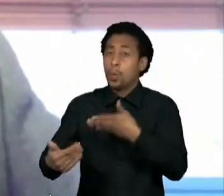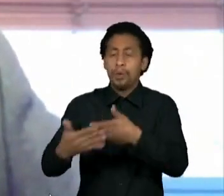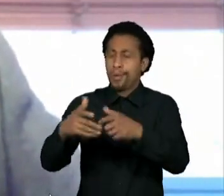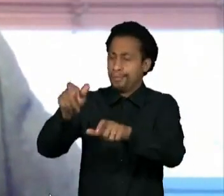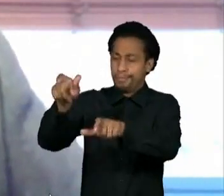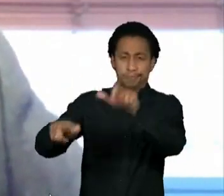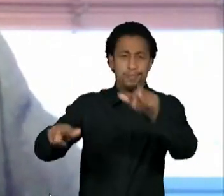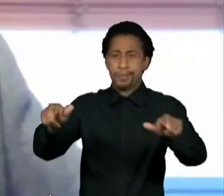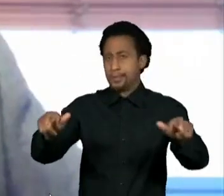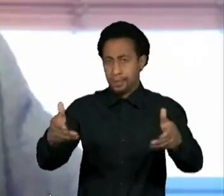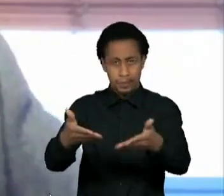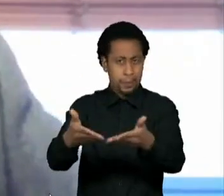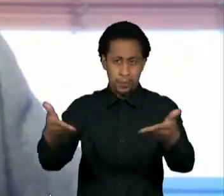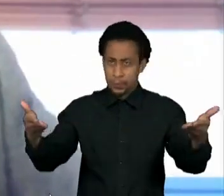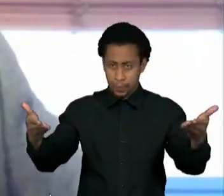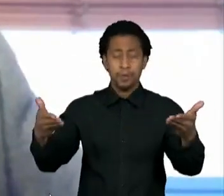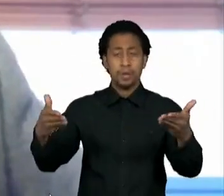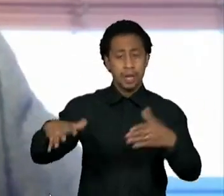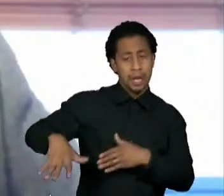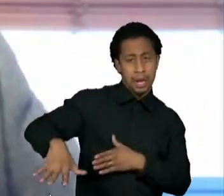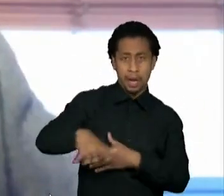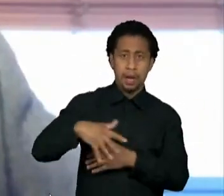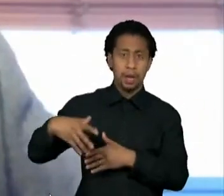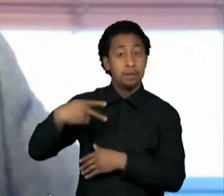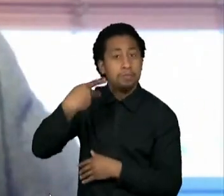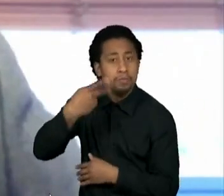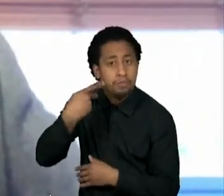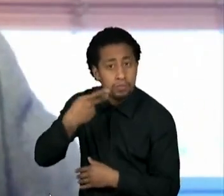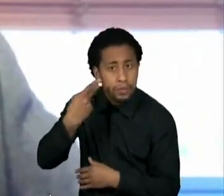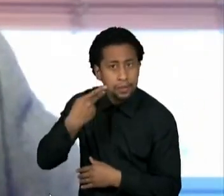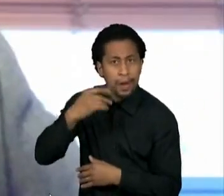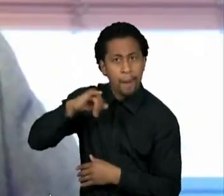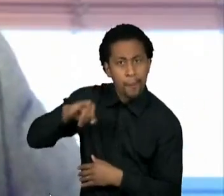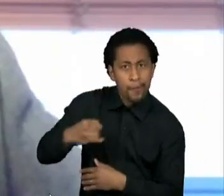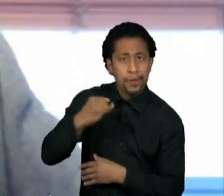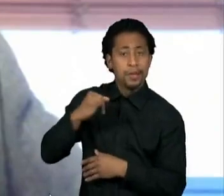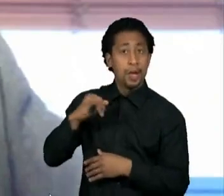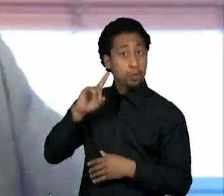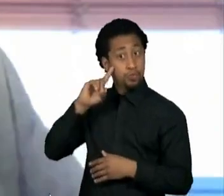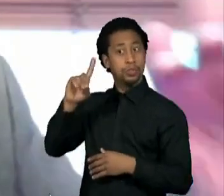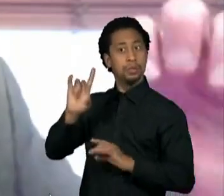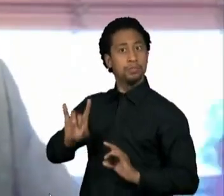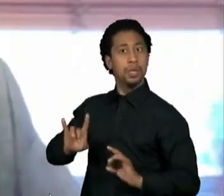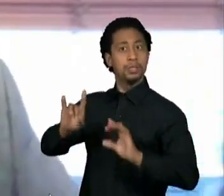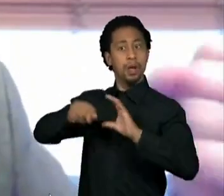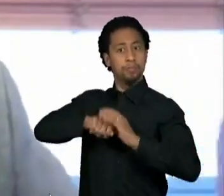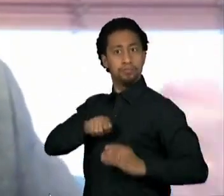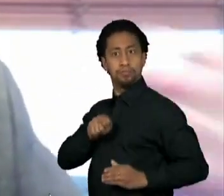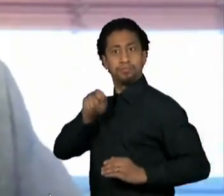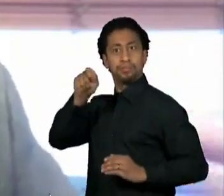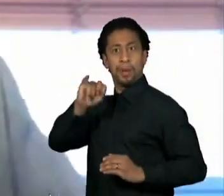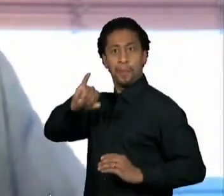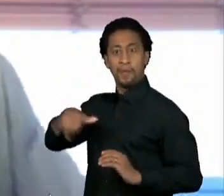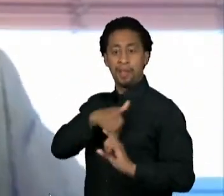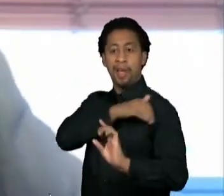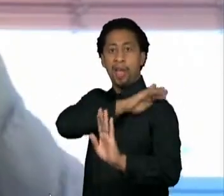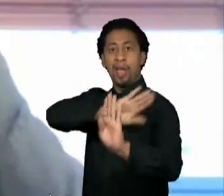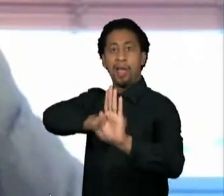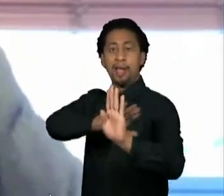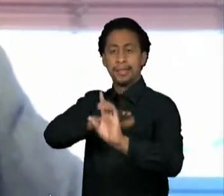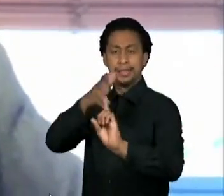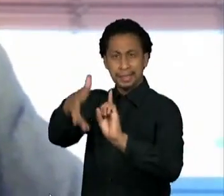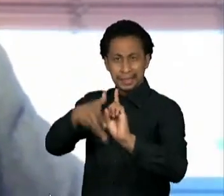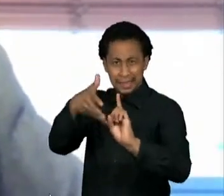um dia nacional e tenta fazer uma eleitoral ou política,